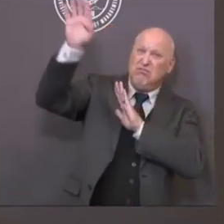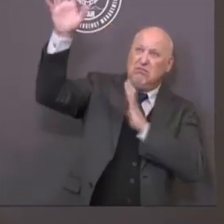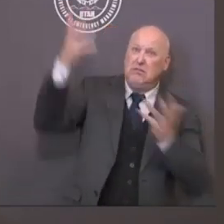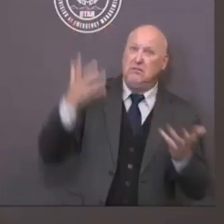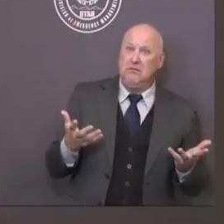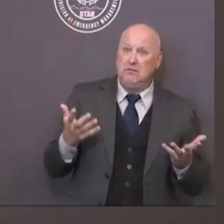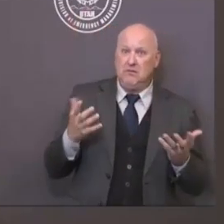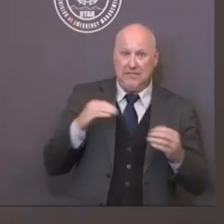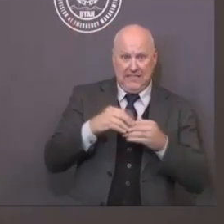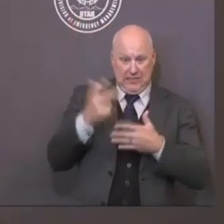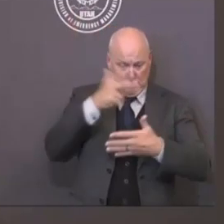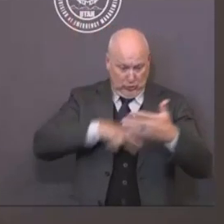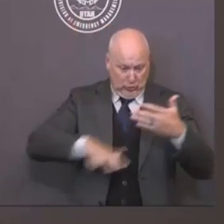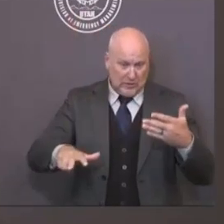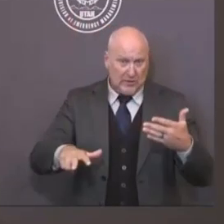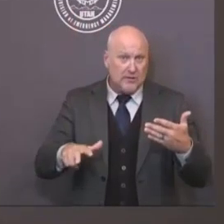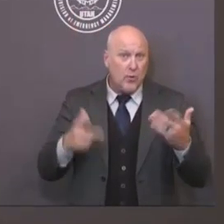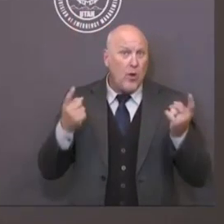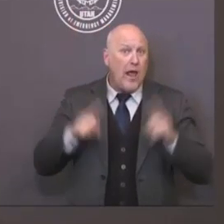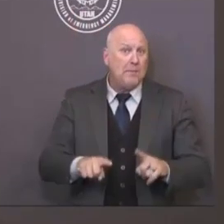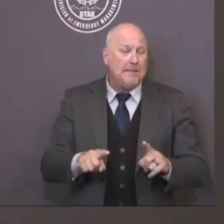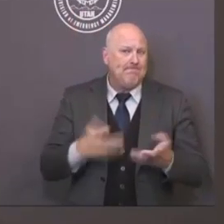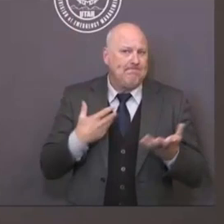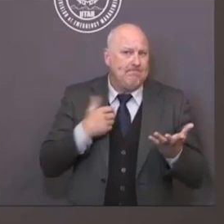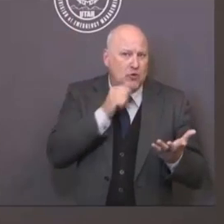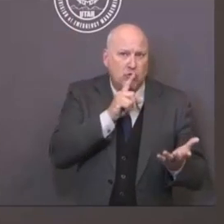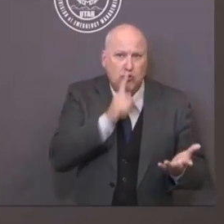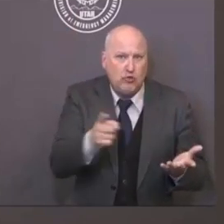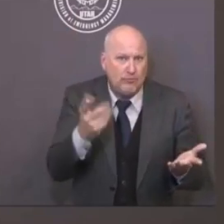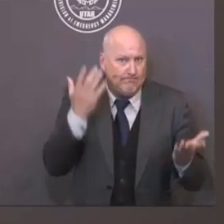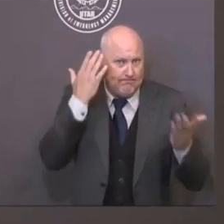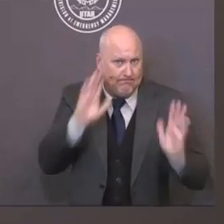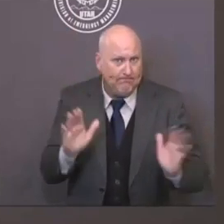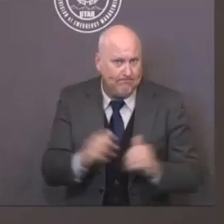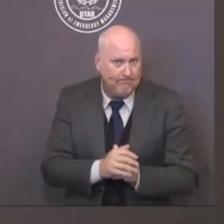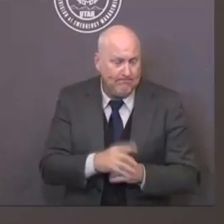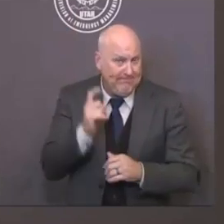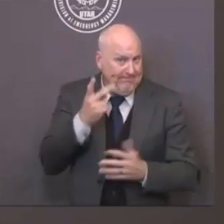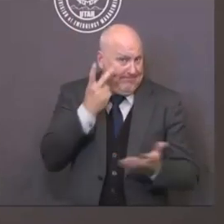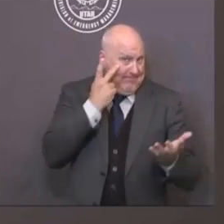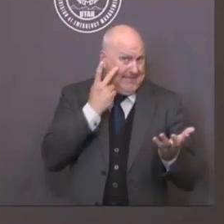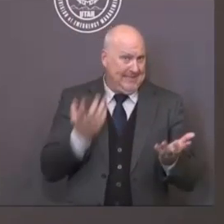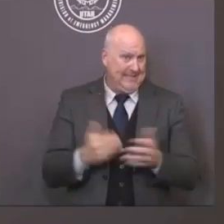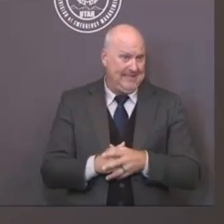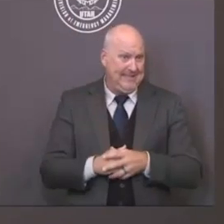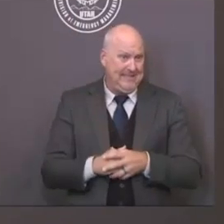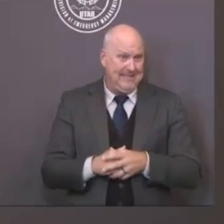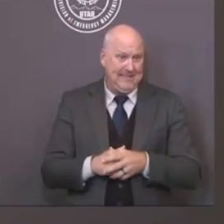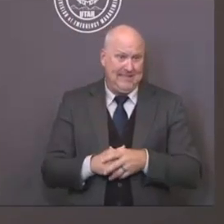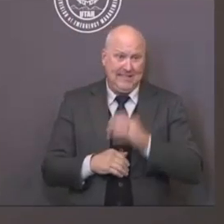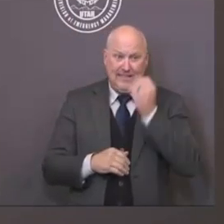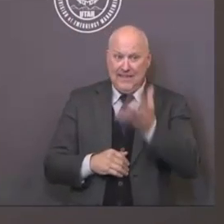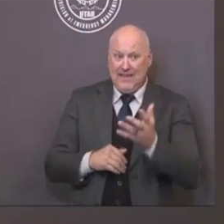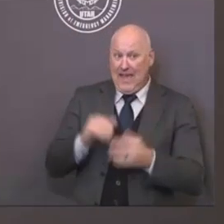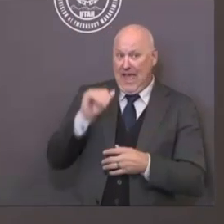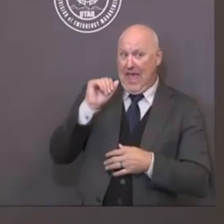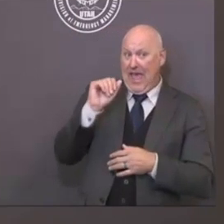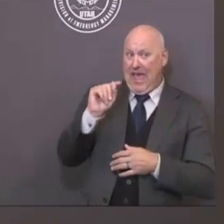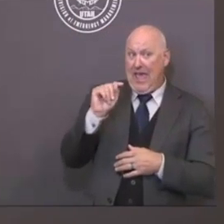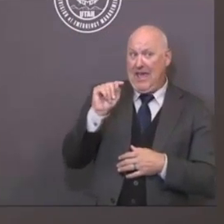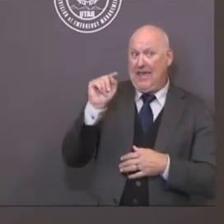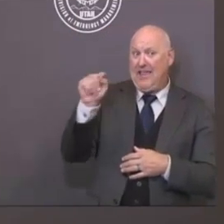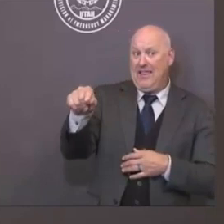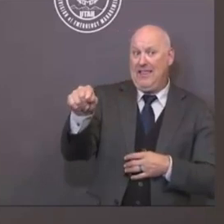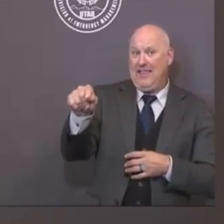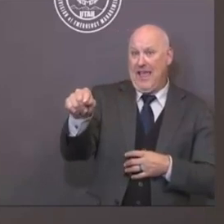flatten the curve and reduce the infection rate. We'll have the disappointing decision of having to make